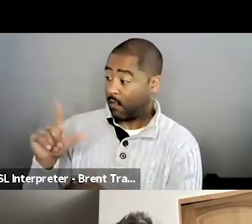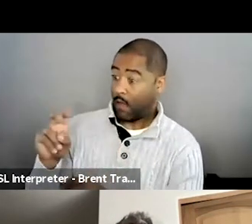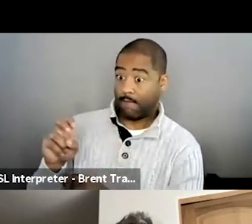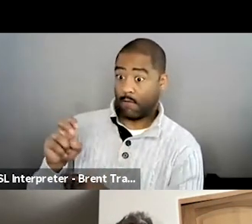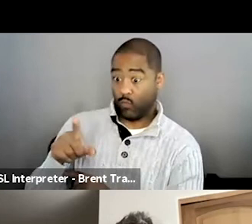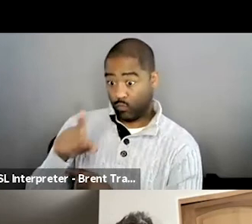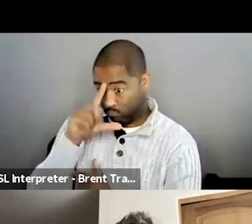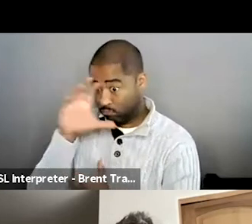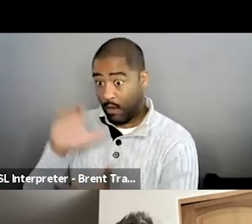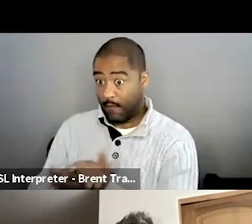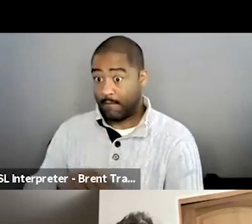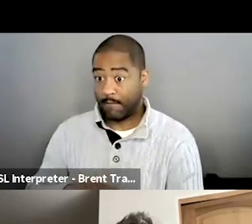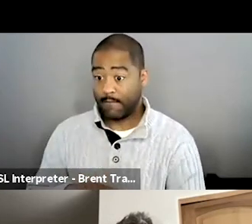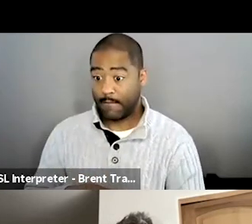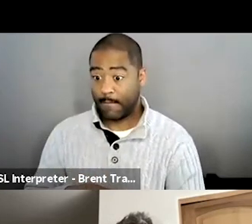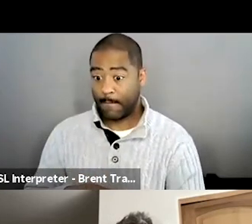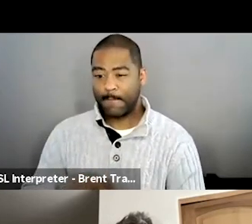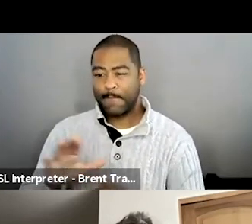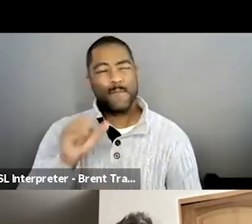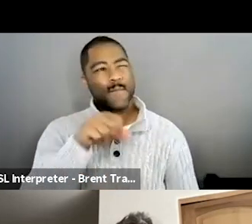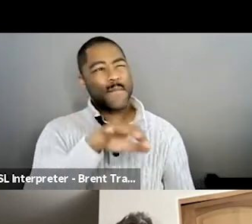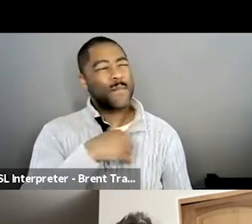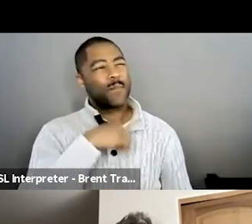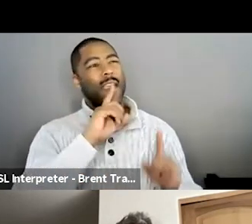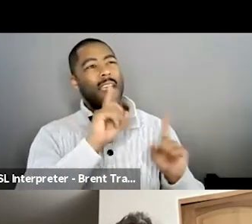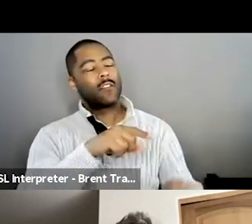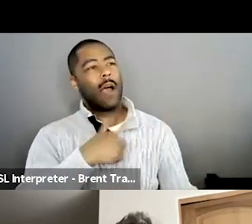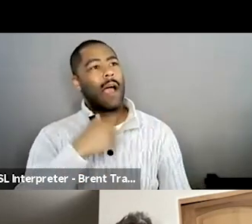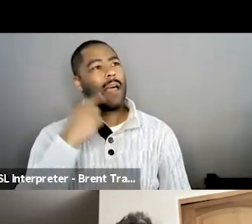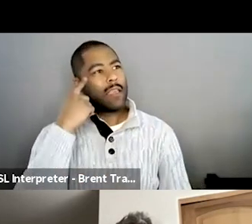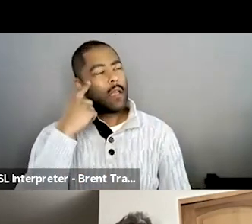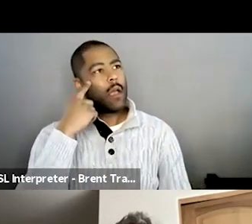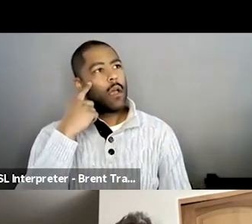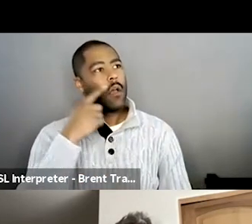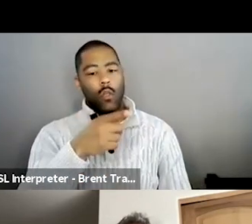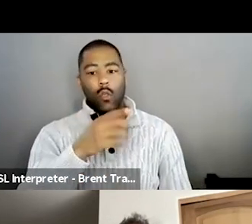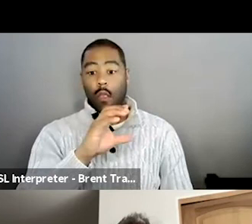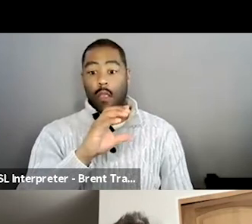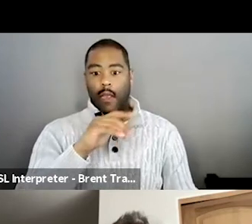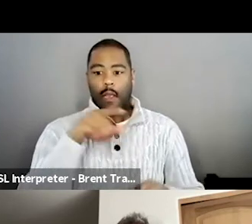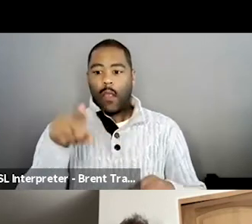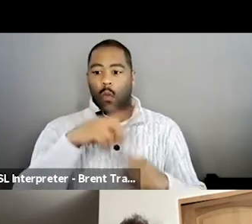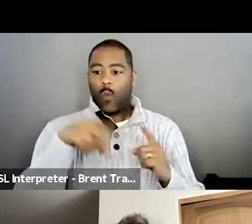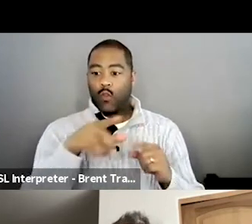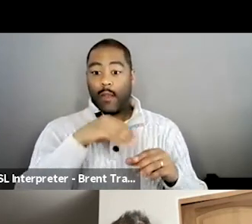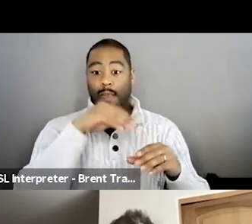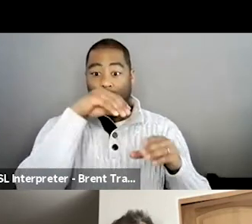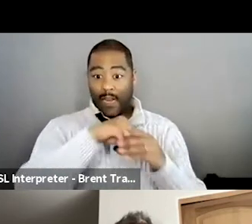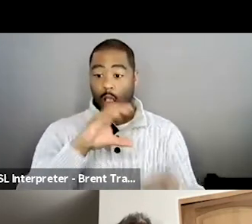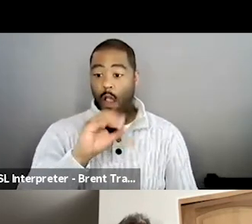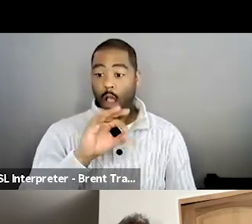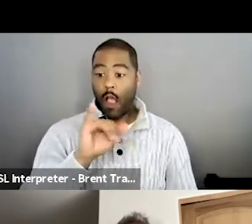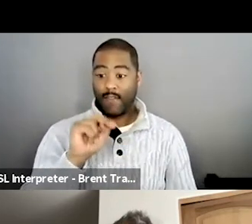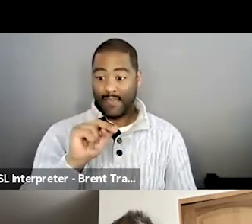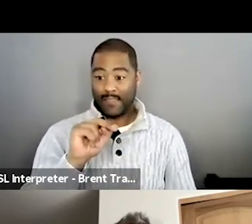I go, you, you ultimately end up in the coffin alone. You can't share a coffin. Yeah. There's only room in the coffin for